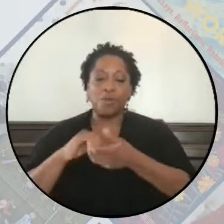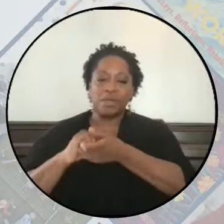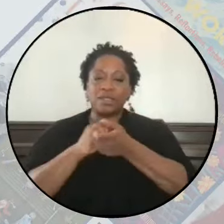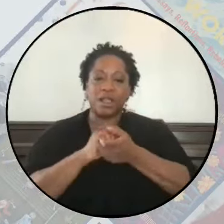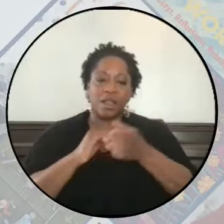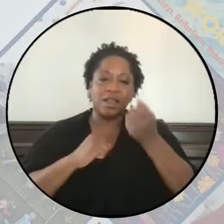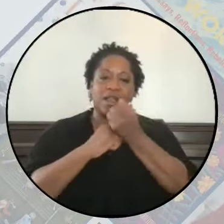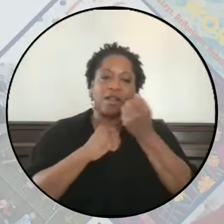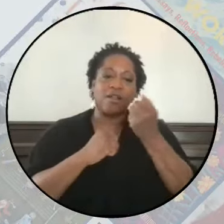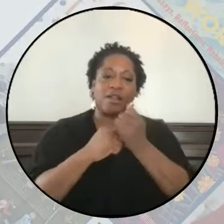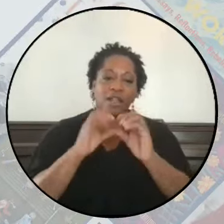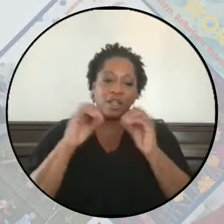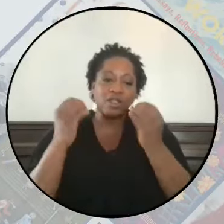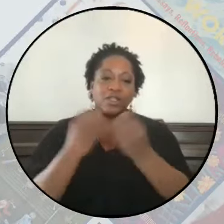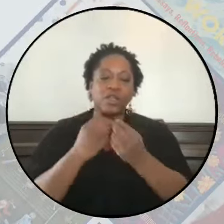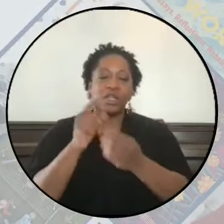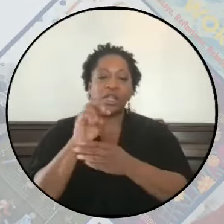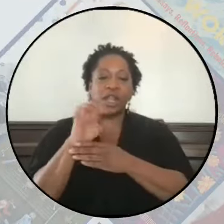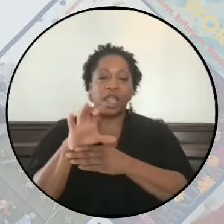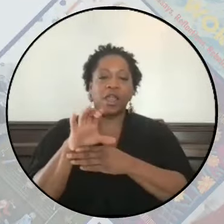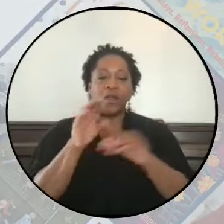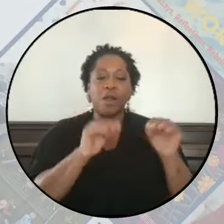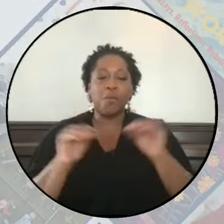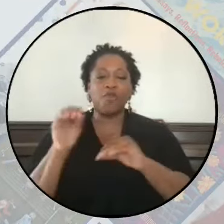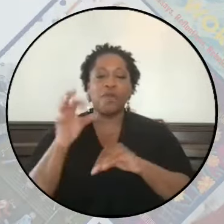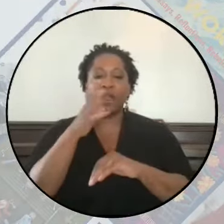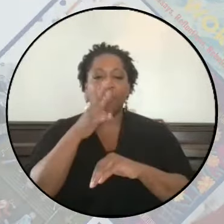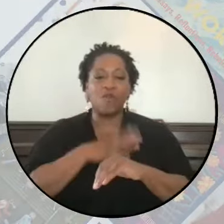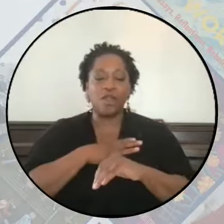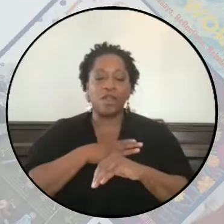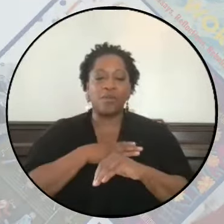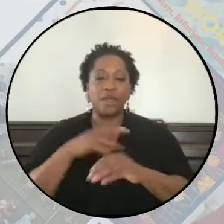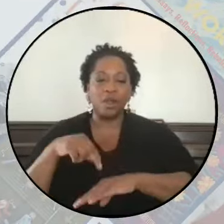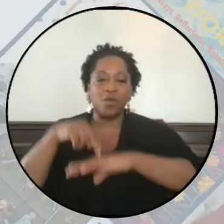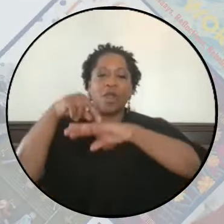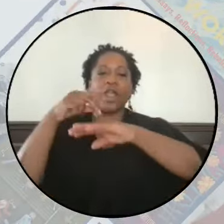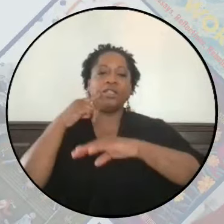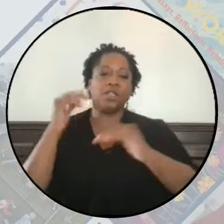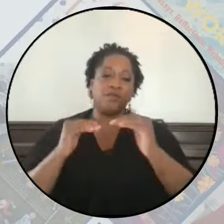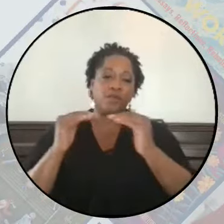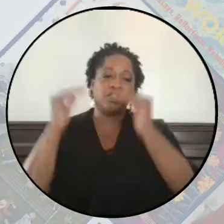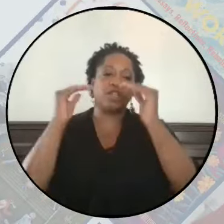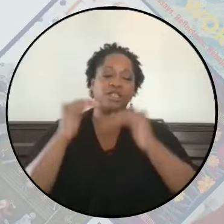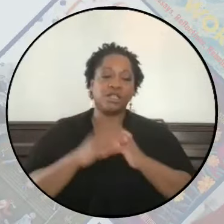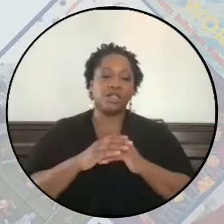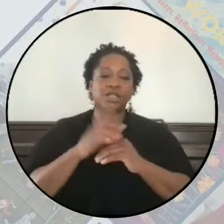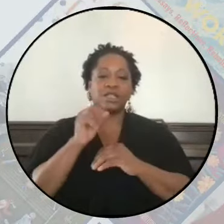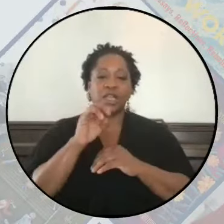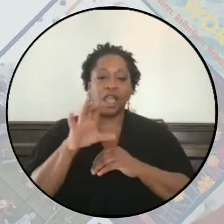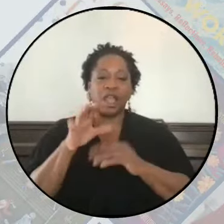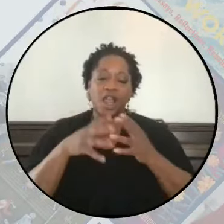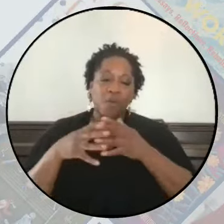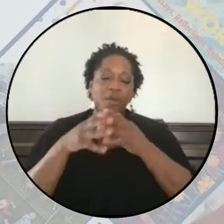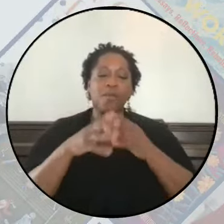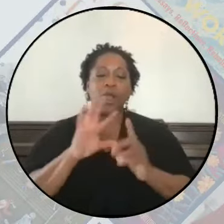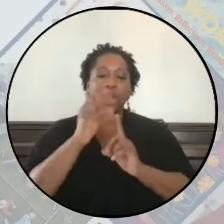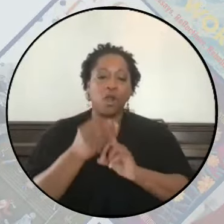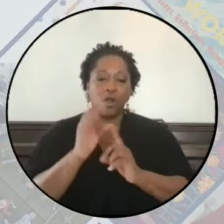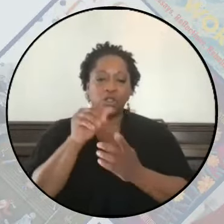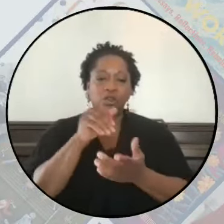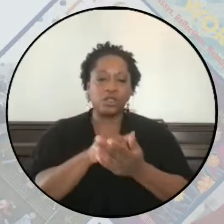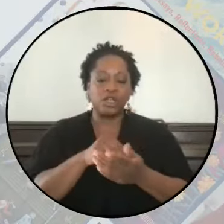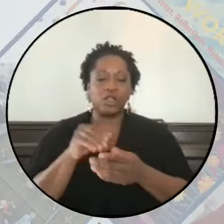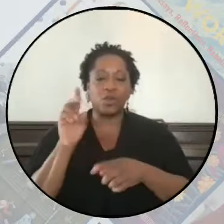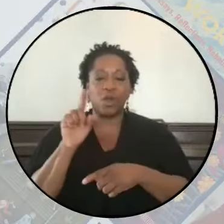Association, Arab Movement of Women Arising for Justice, the Arab American Cultural Center